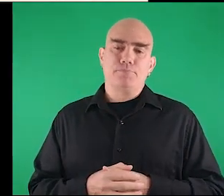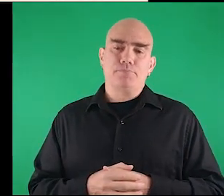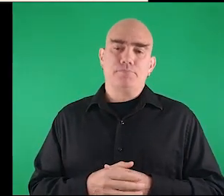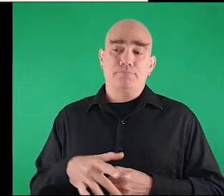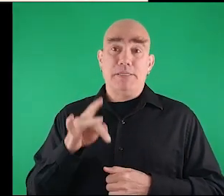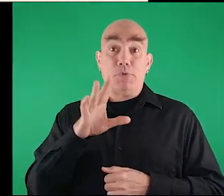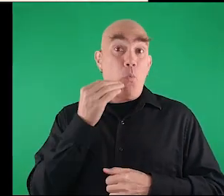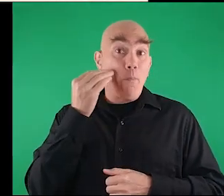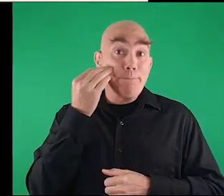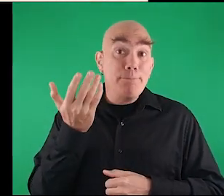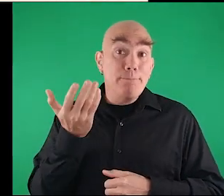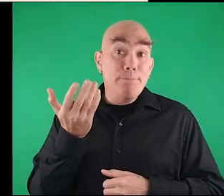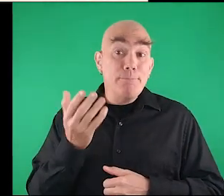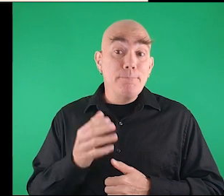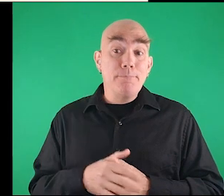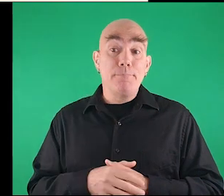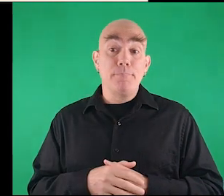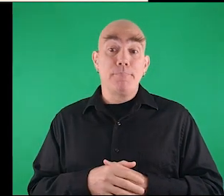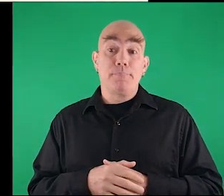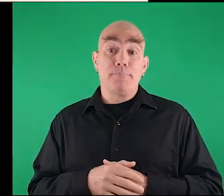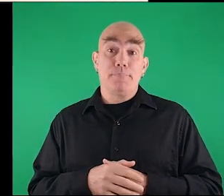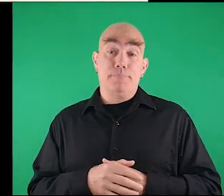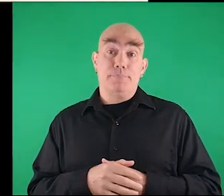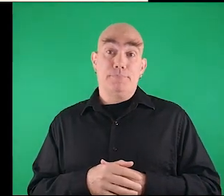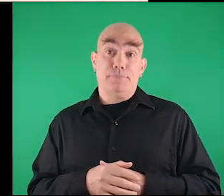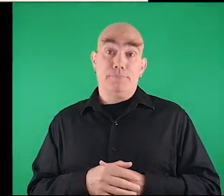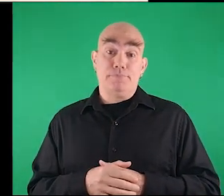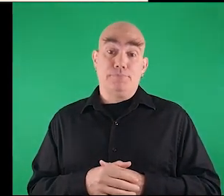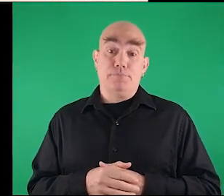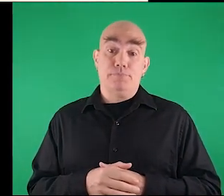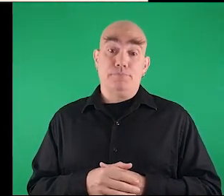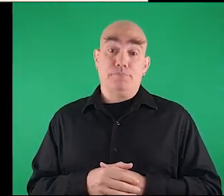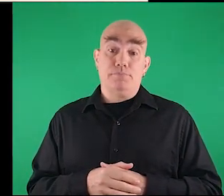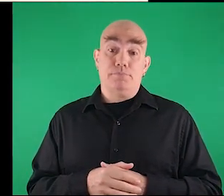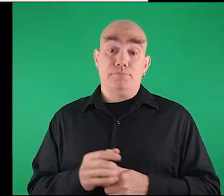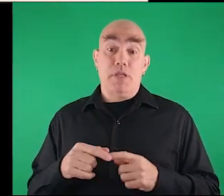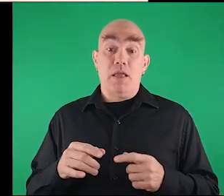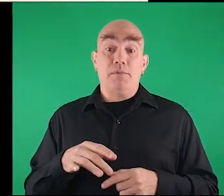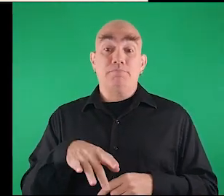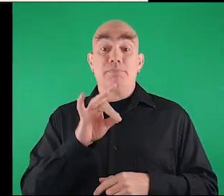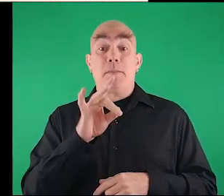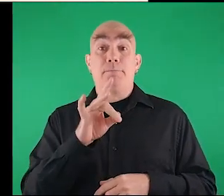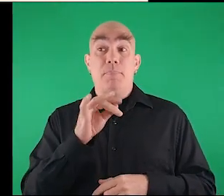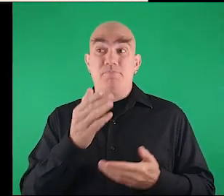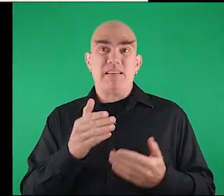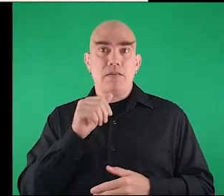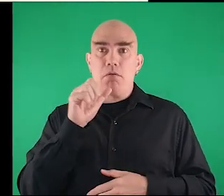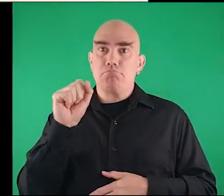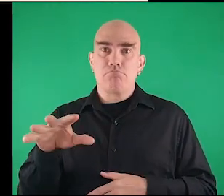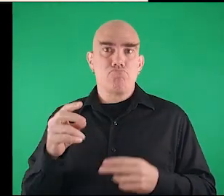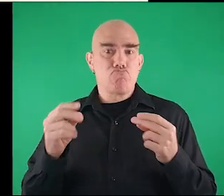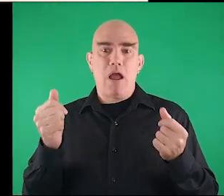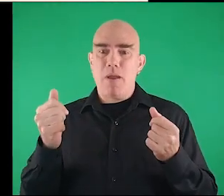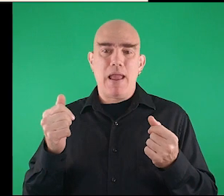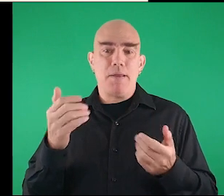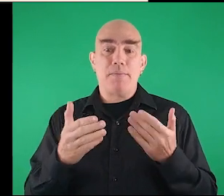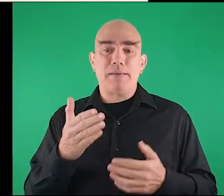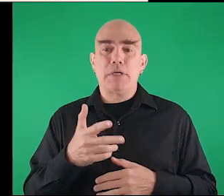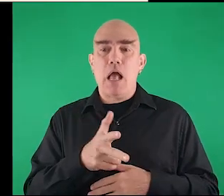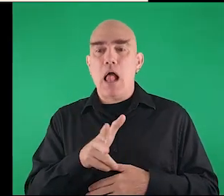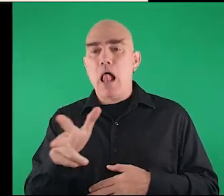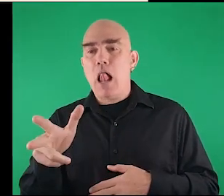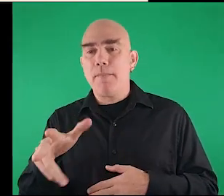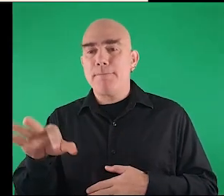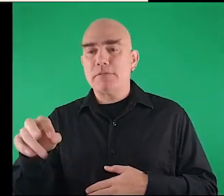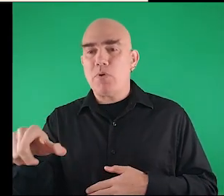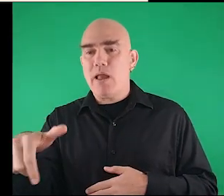and they pick them up and they picked them up at their homes but they pick them up and they may not drop them off immediately they may